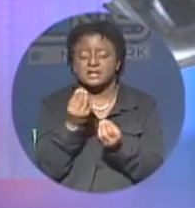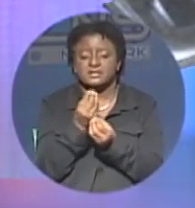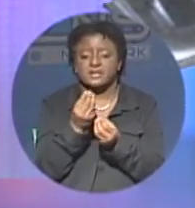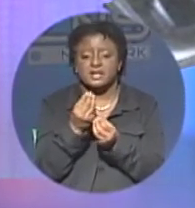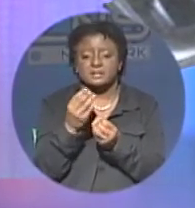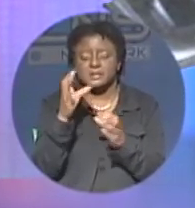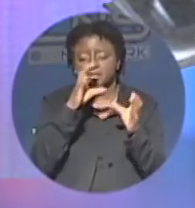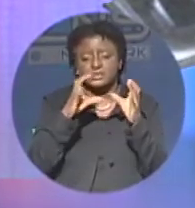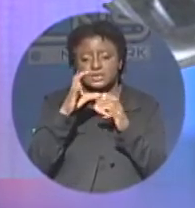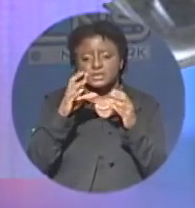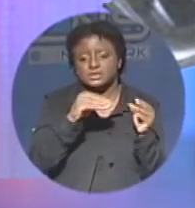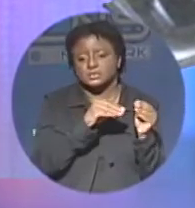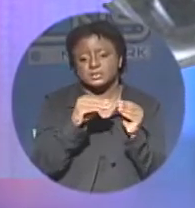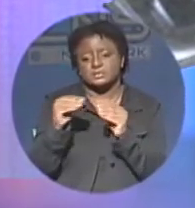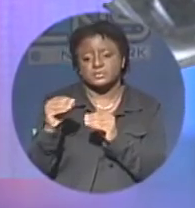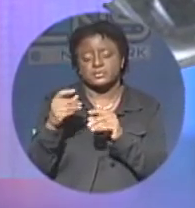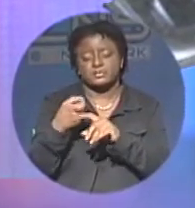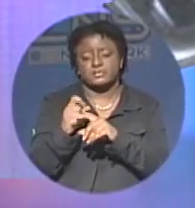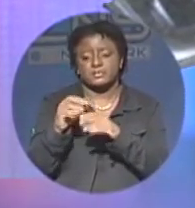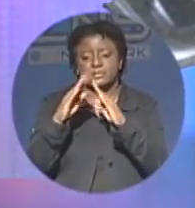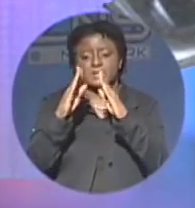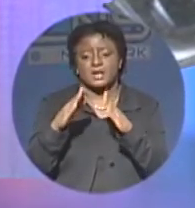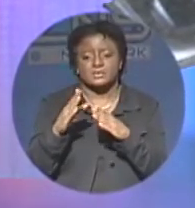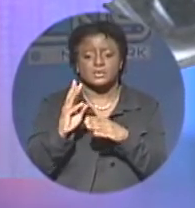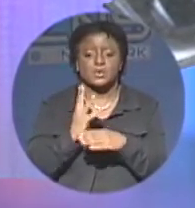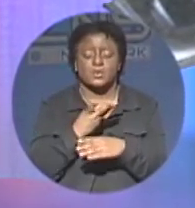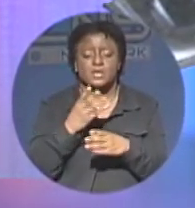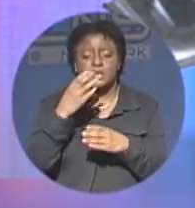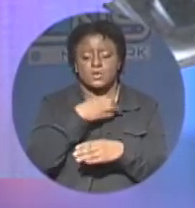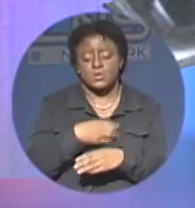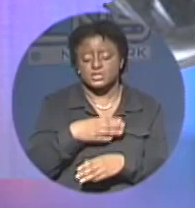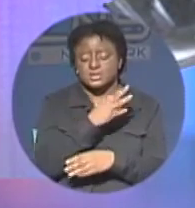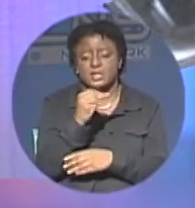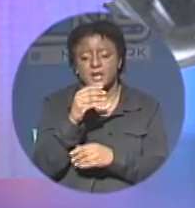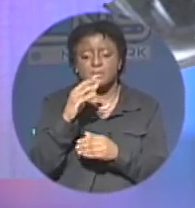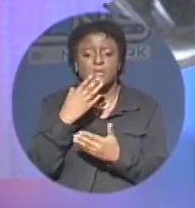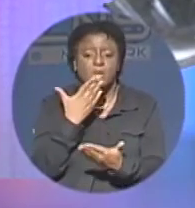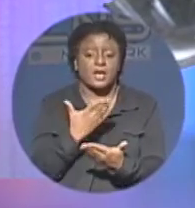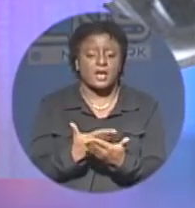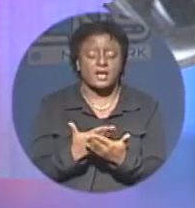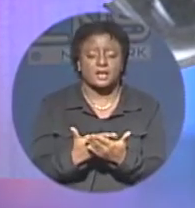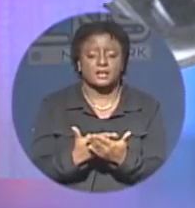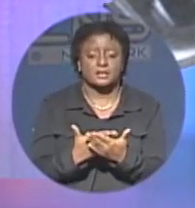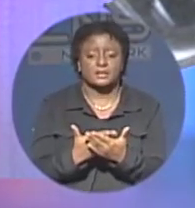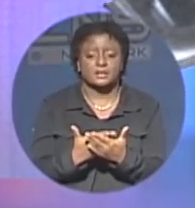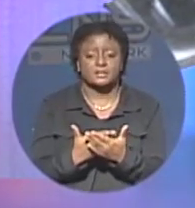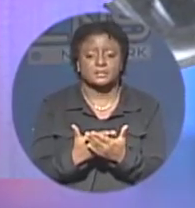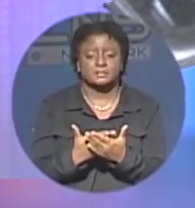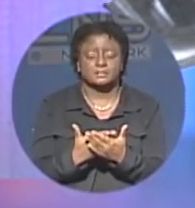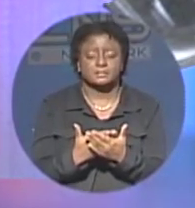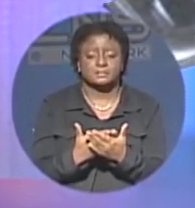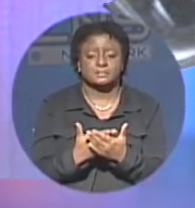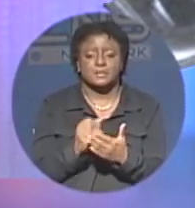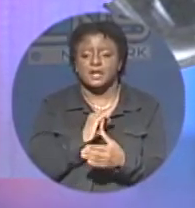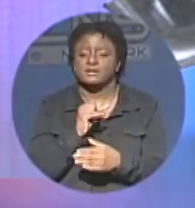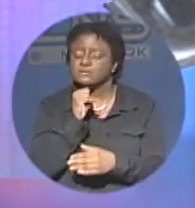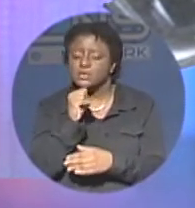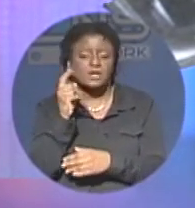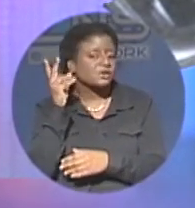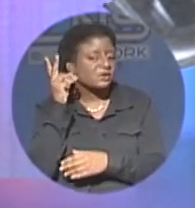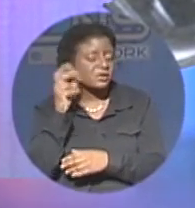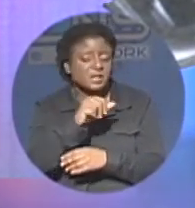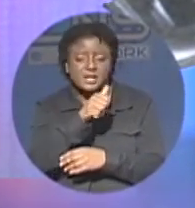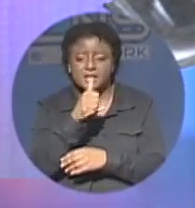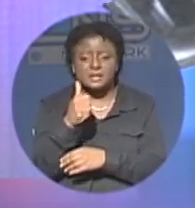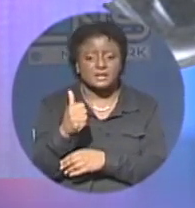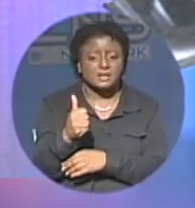say that, you know, that we wish them well, of course, but we'll move on. You know, this is very speculative because I've not heard anything officially